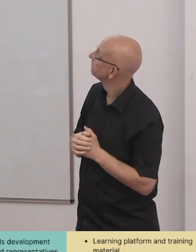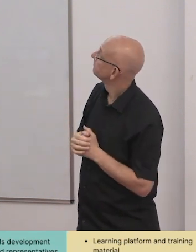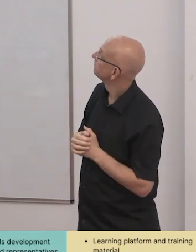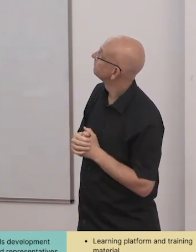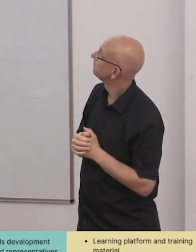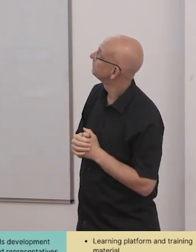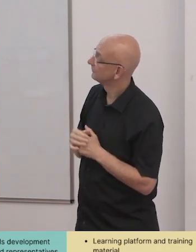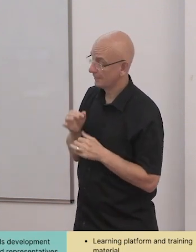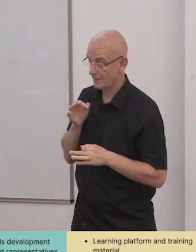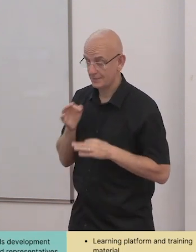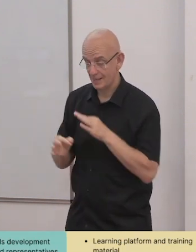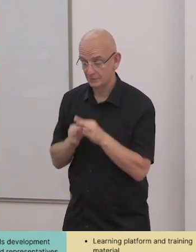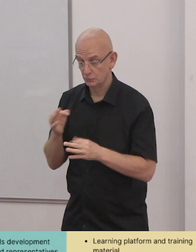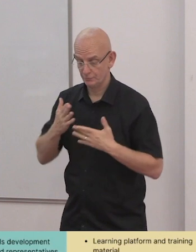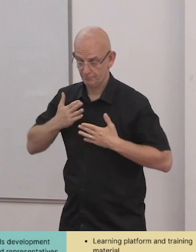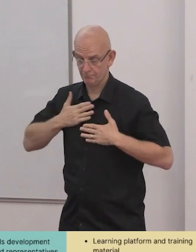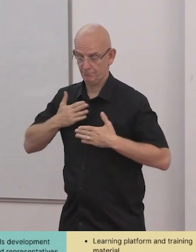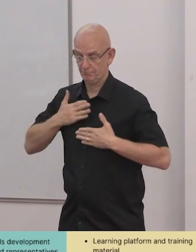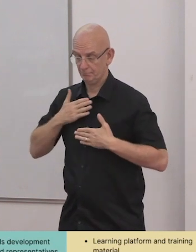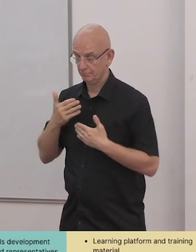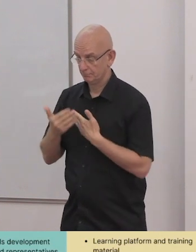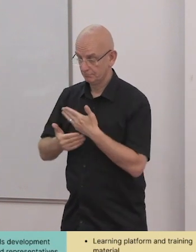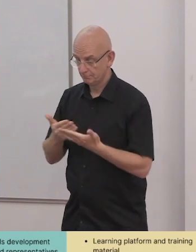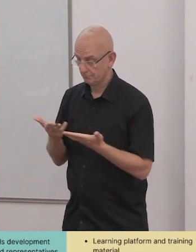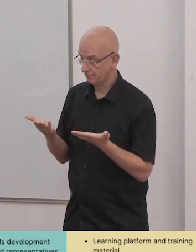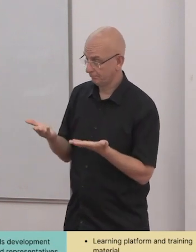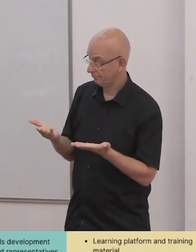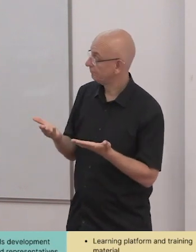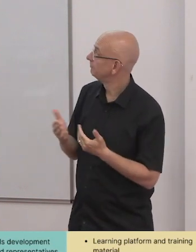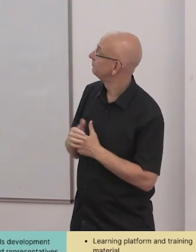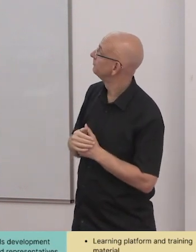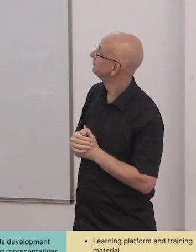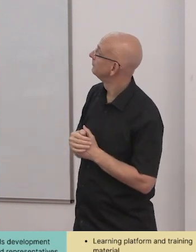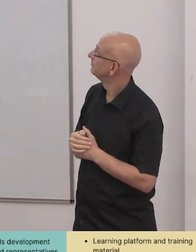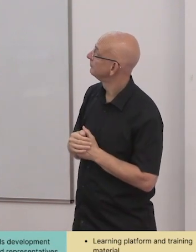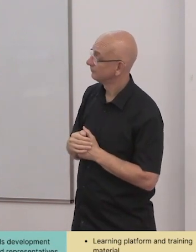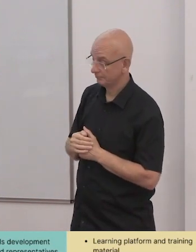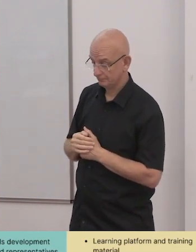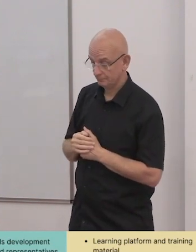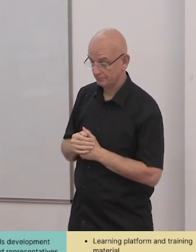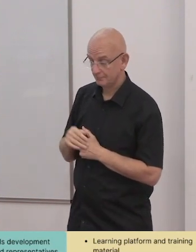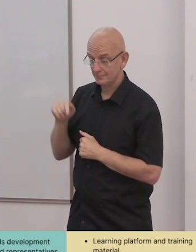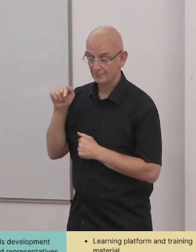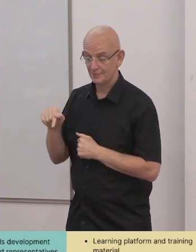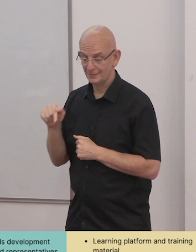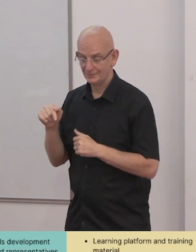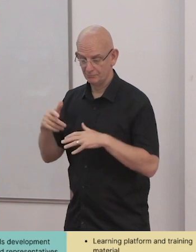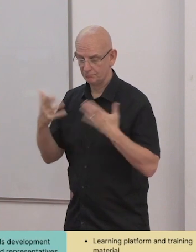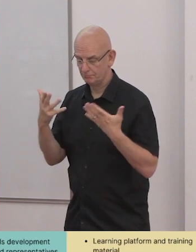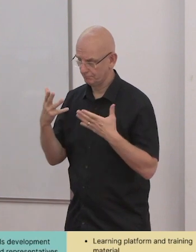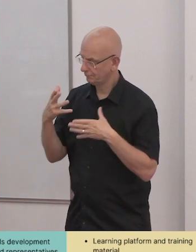the main strategy of Inclusion International, which is based on three